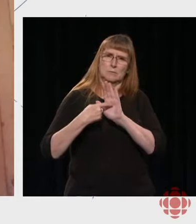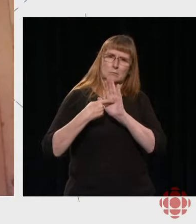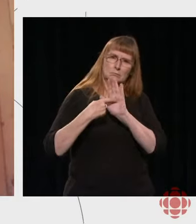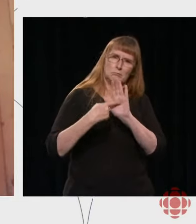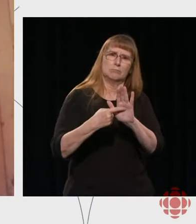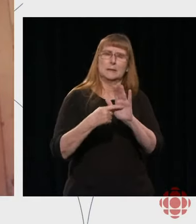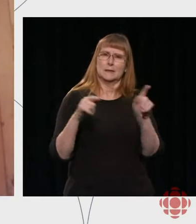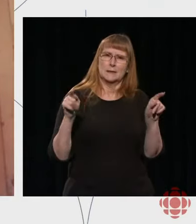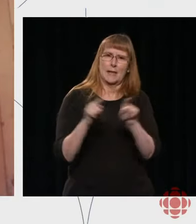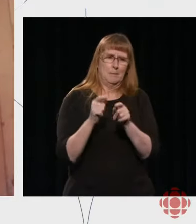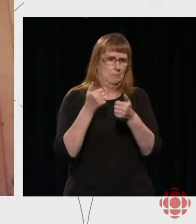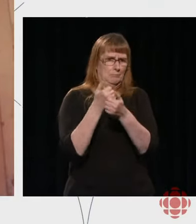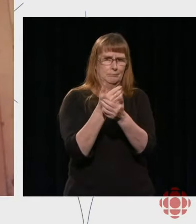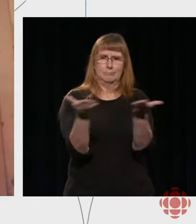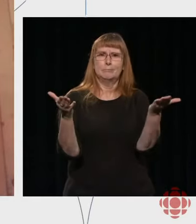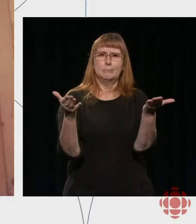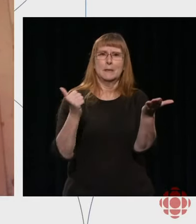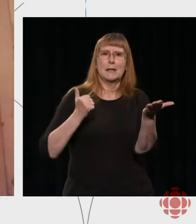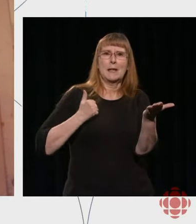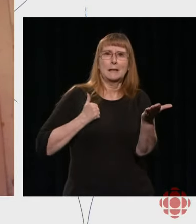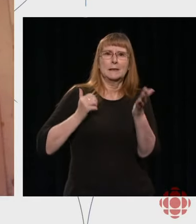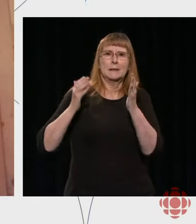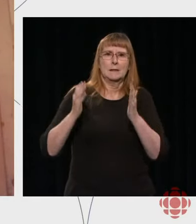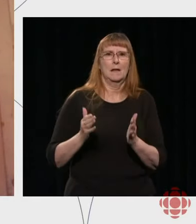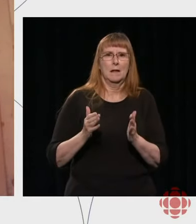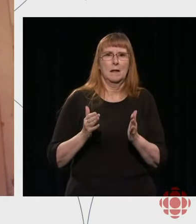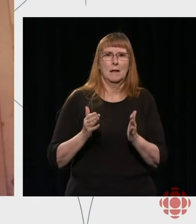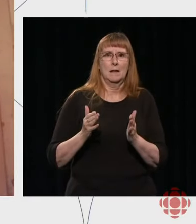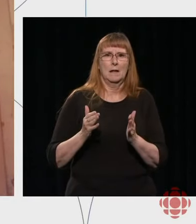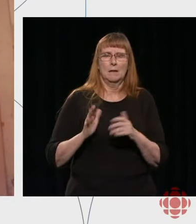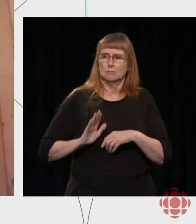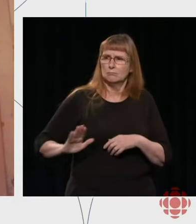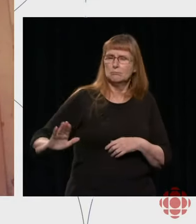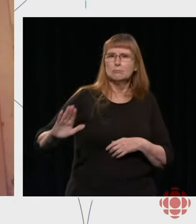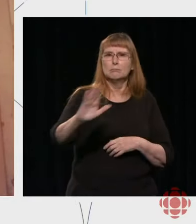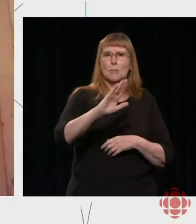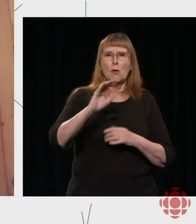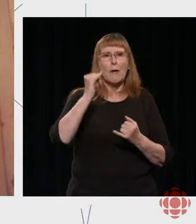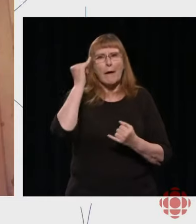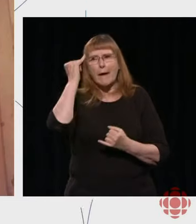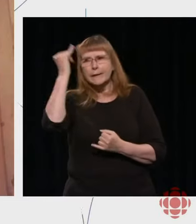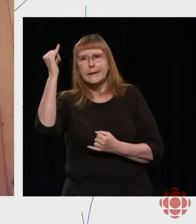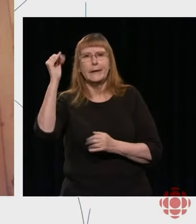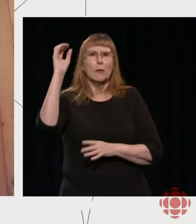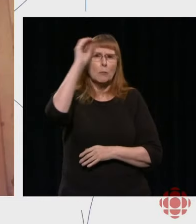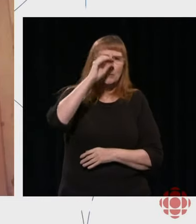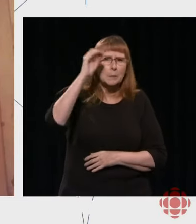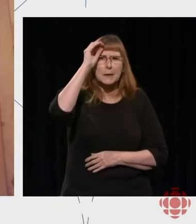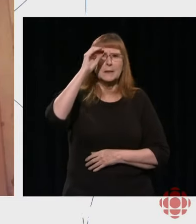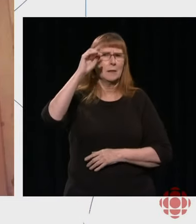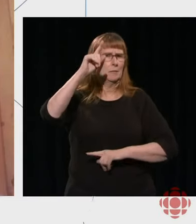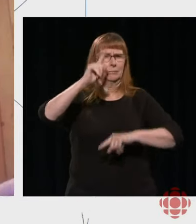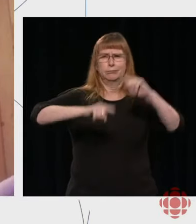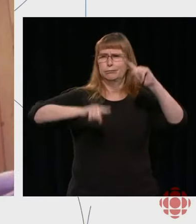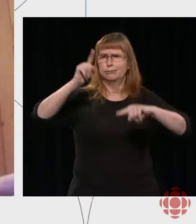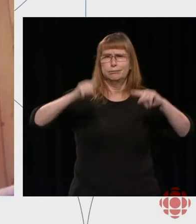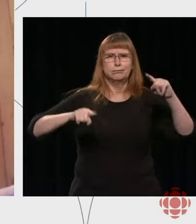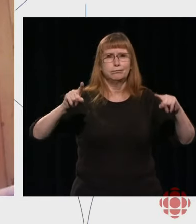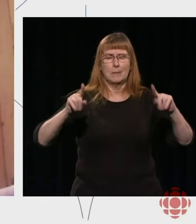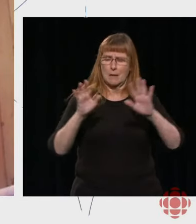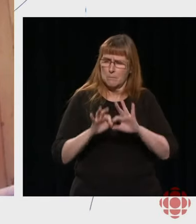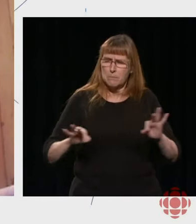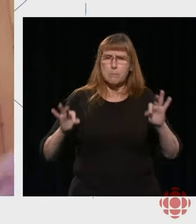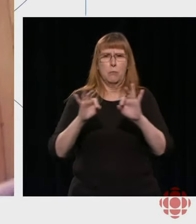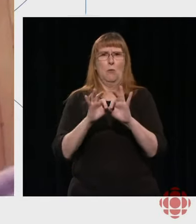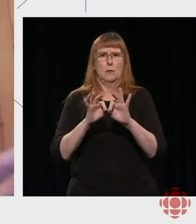So that means that that diversity of opinion that this question is referring to is critical, that we are constantly searching